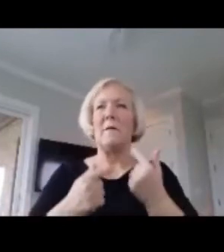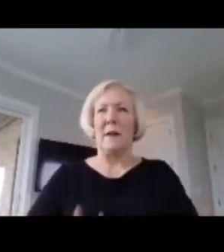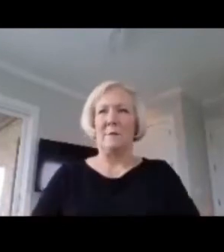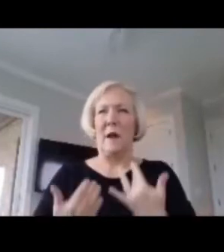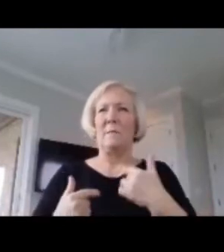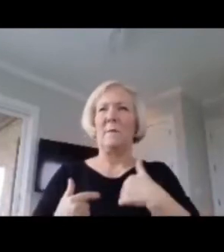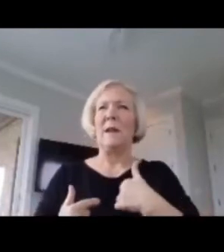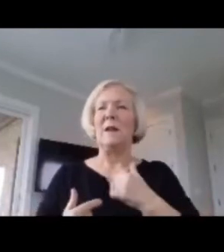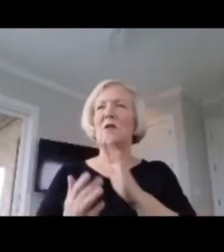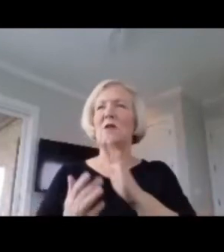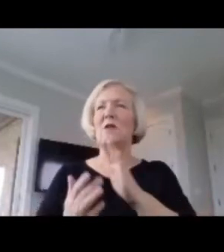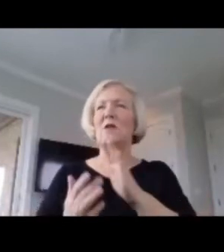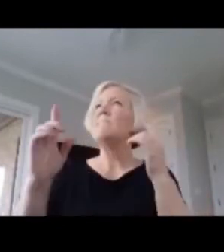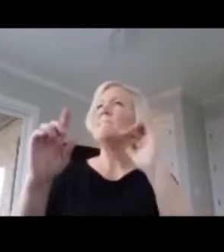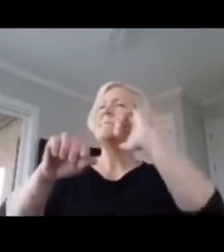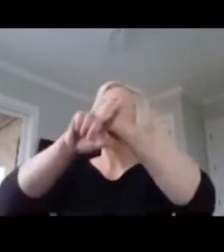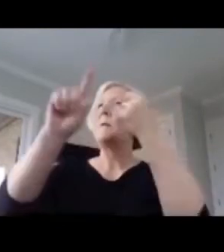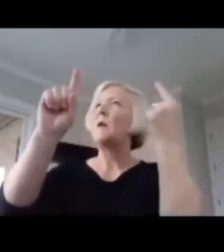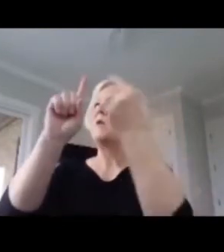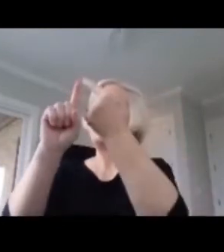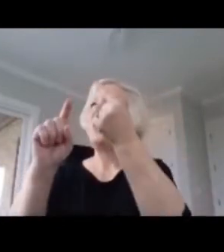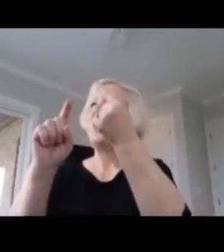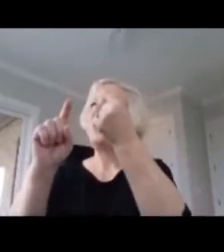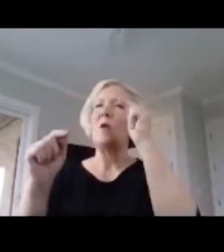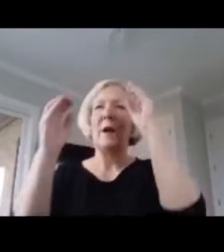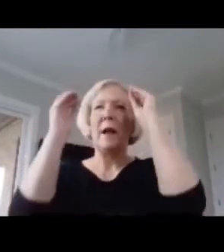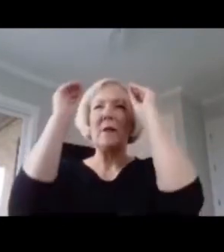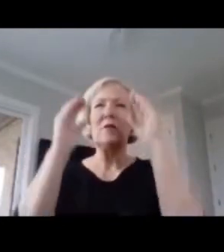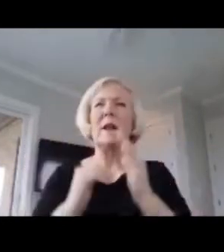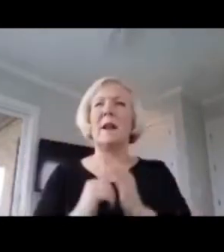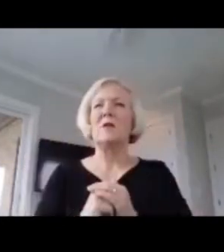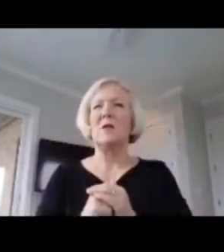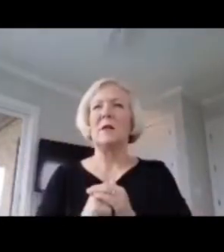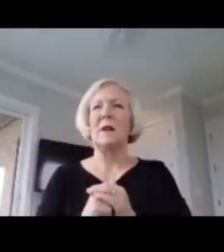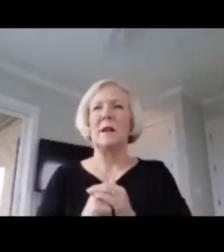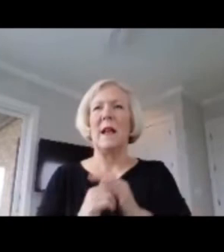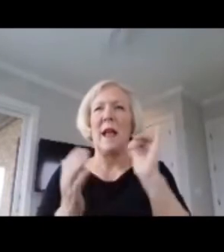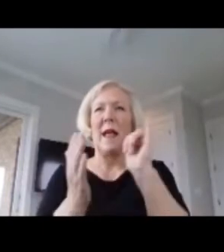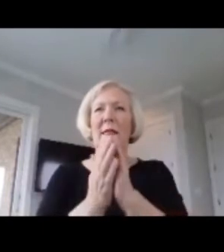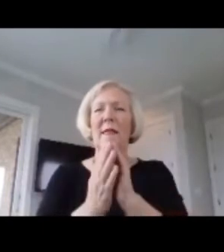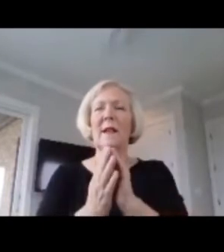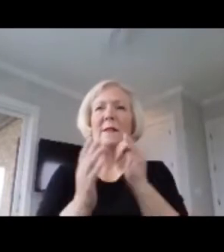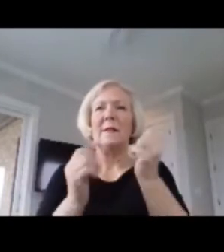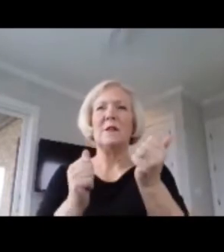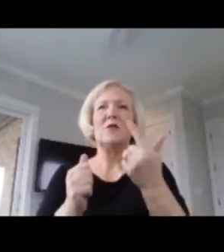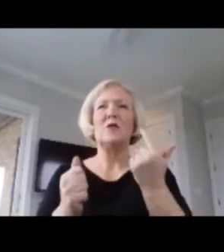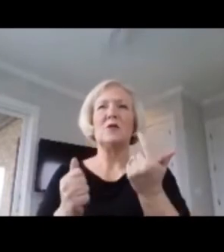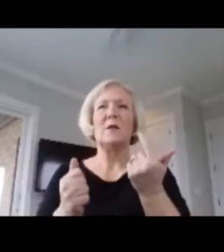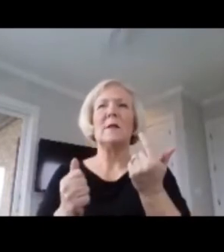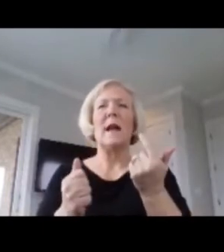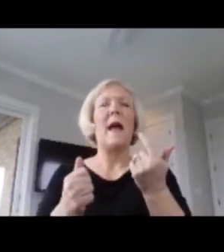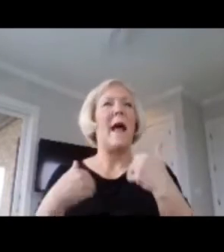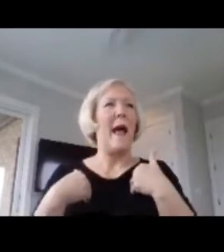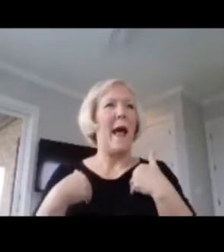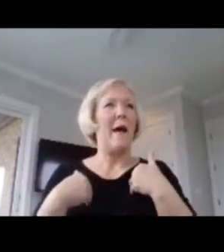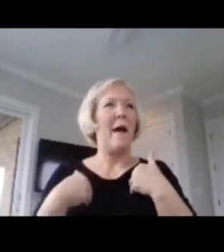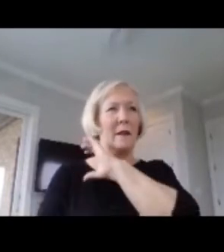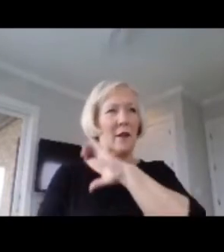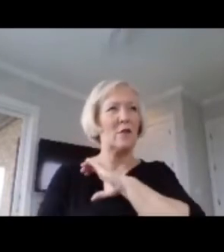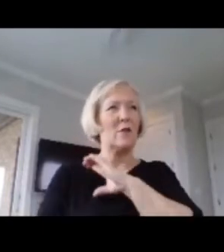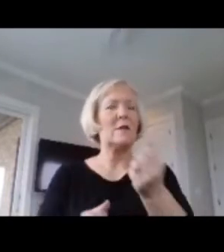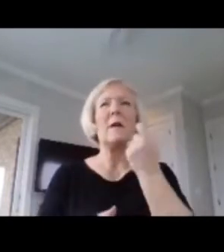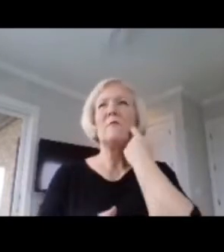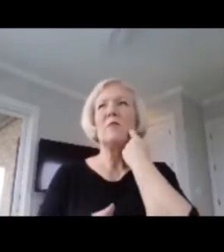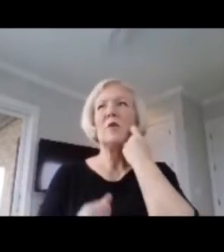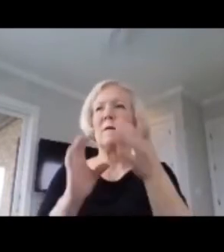education. Not only do all of these teachers embody the traits I've previously mentioned, but also went